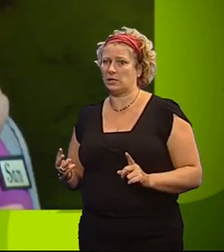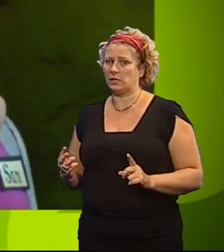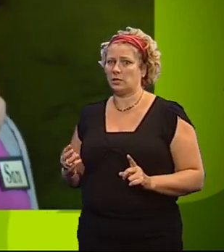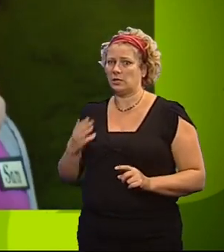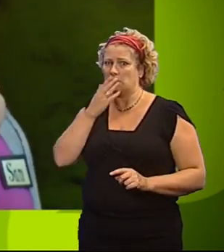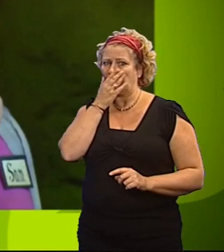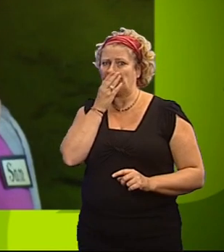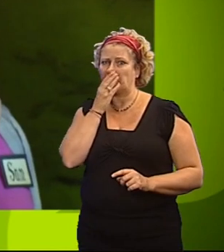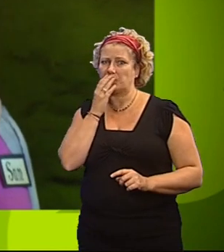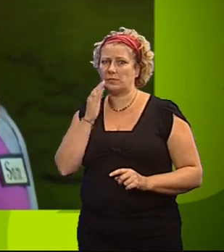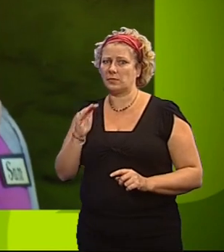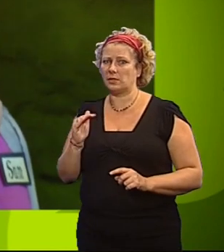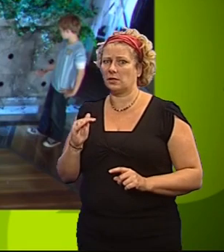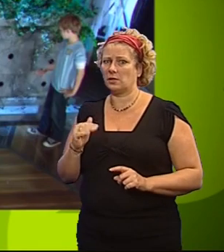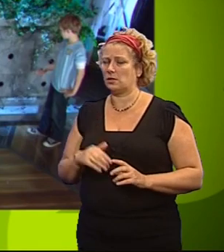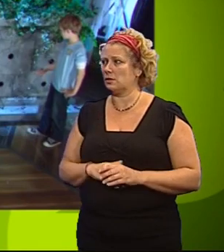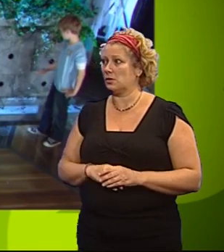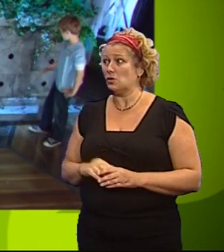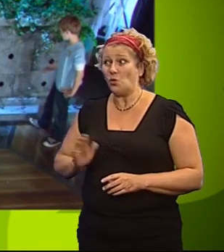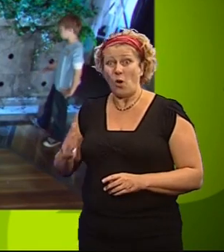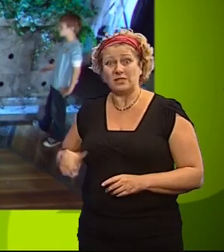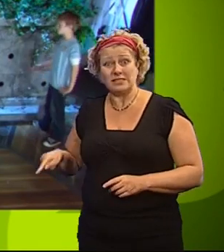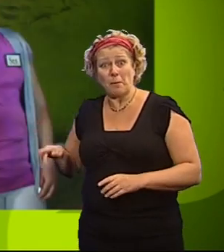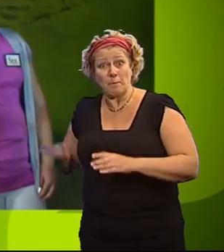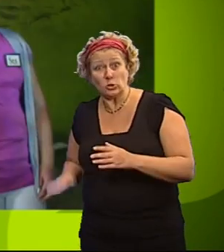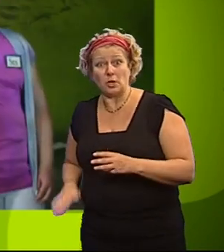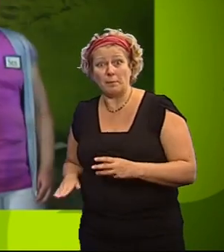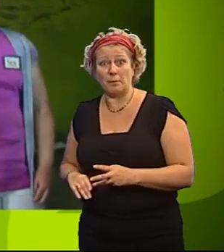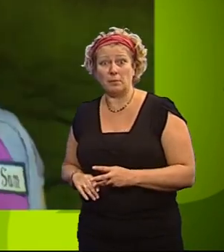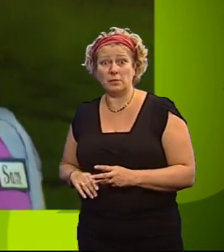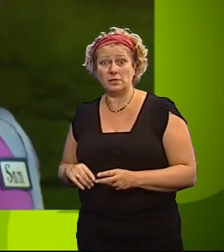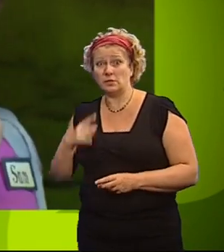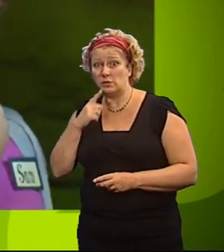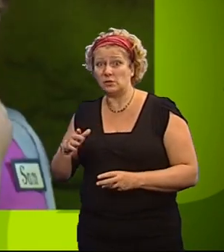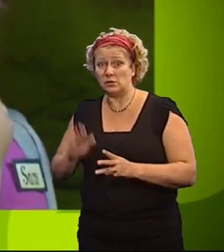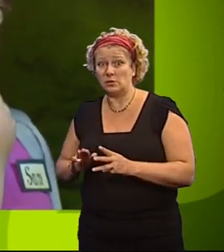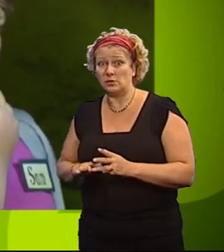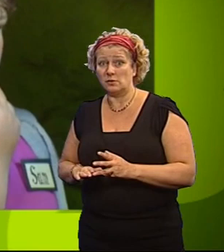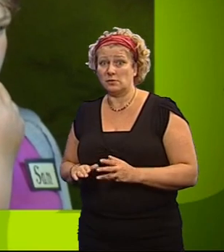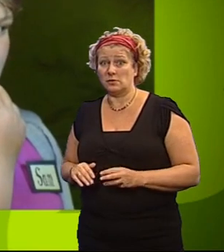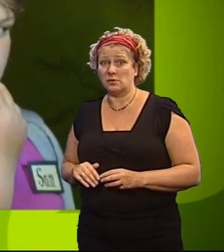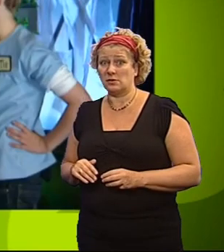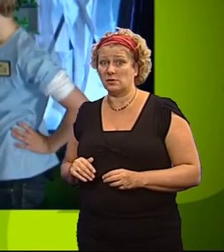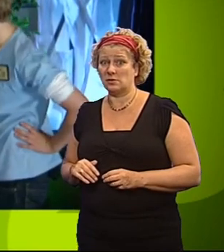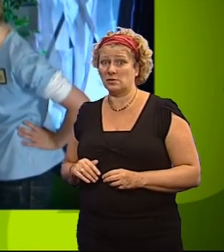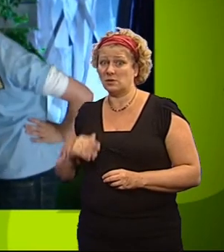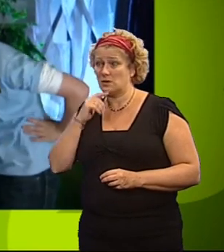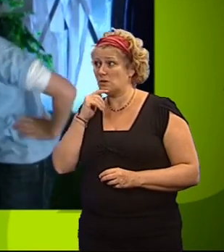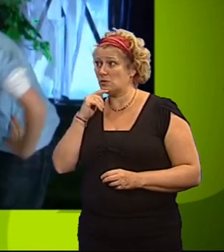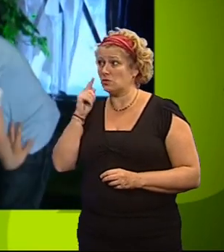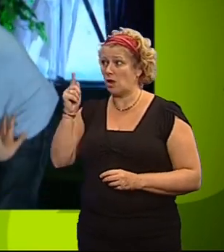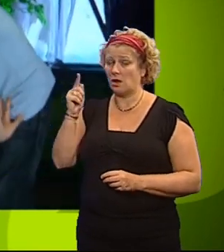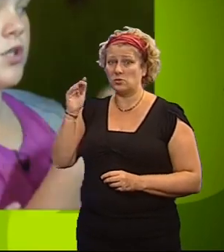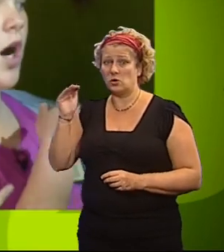I reckon the snake's going. No, Oace, you want them to choose the bottom. You've told them the snake is there. the bottom, so we might want to try the top.